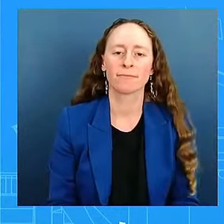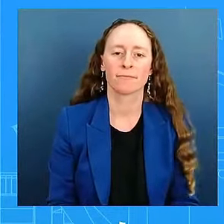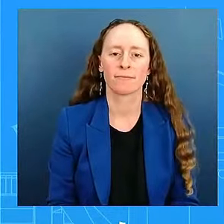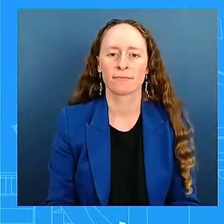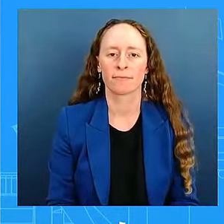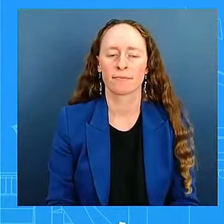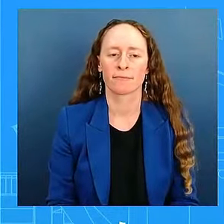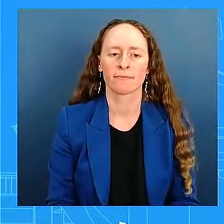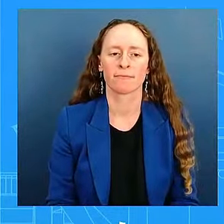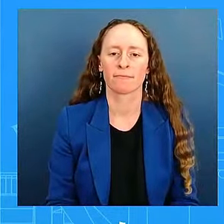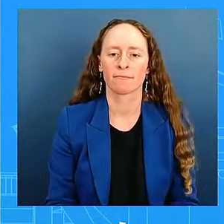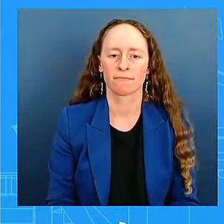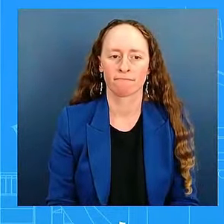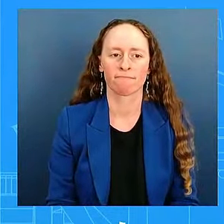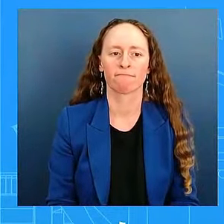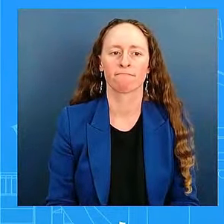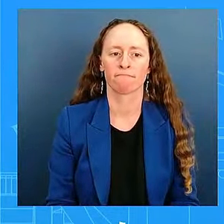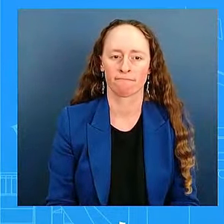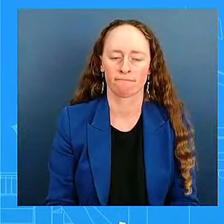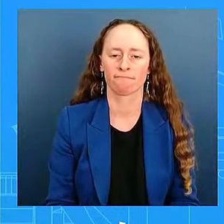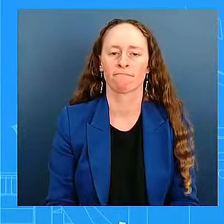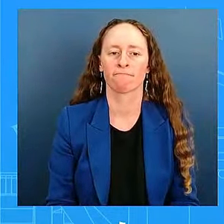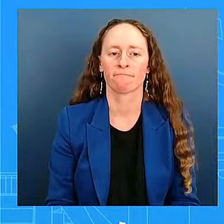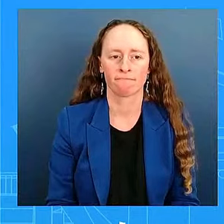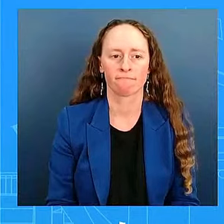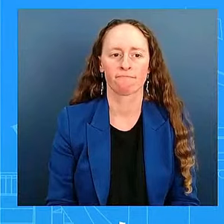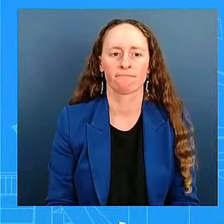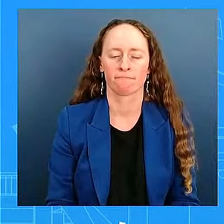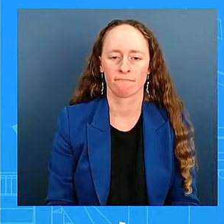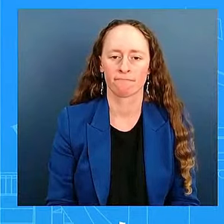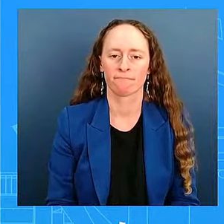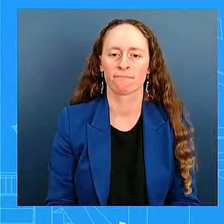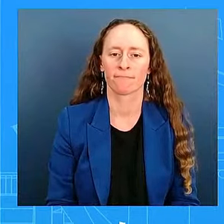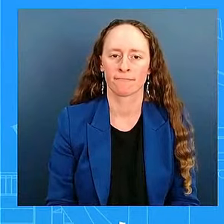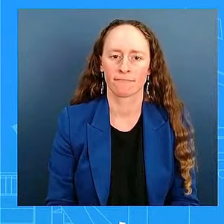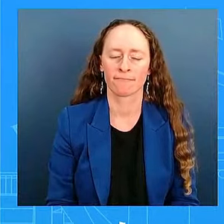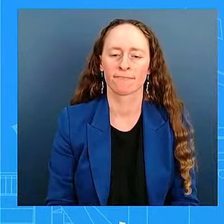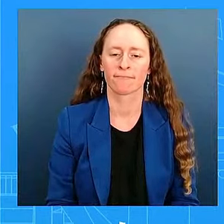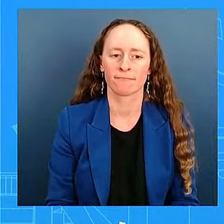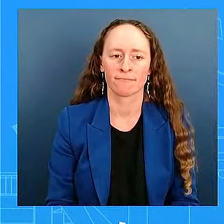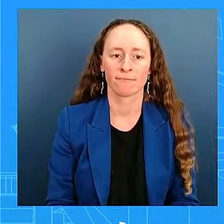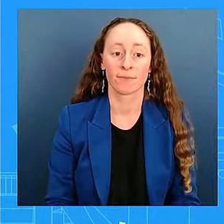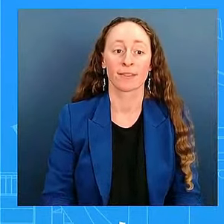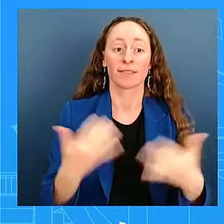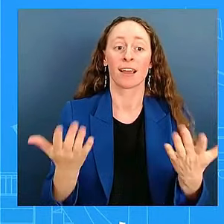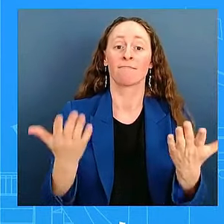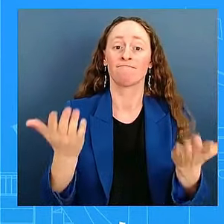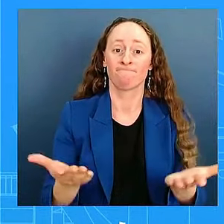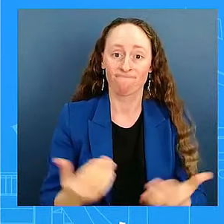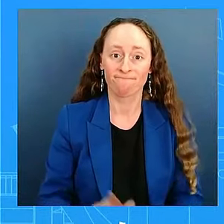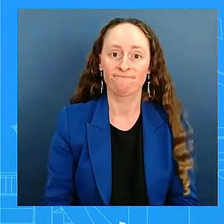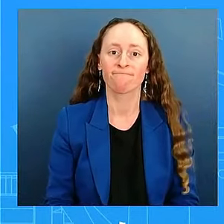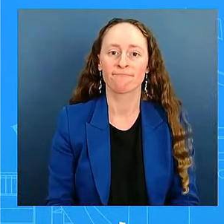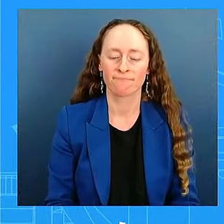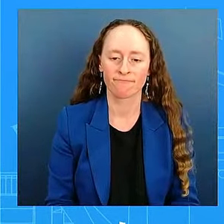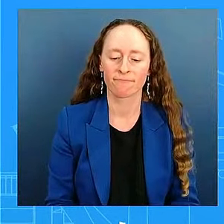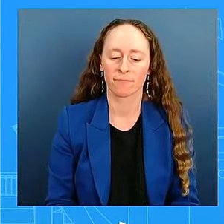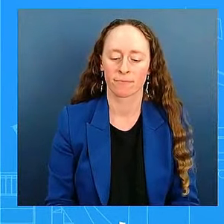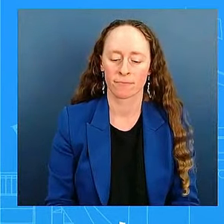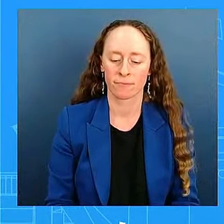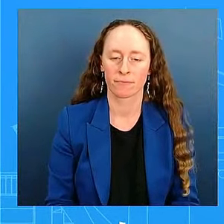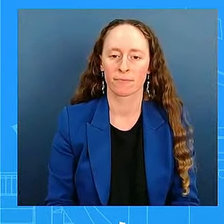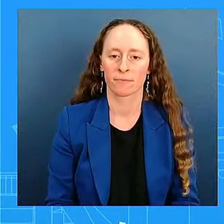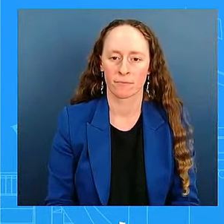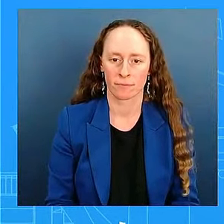Okay. On to the rest of the programming here. This morning, President Biden was briefed by his Homeland